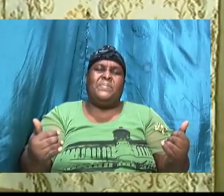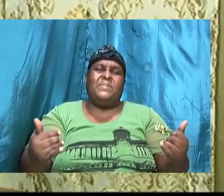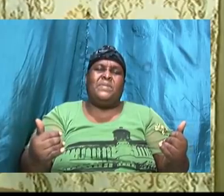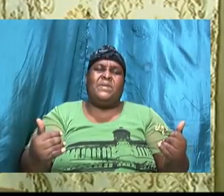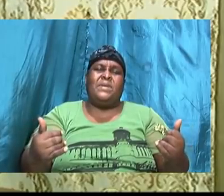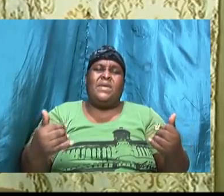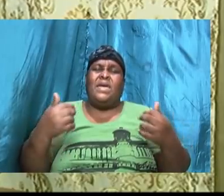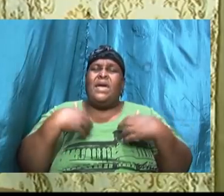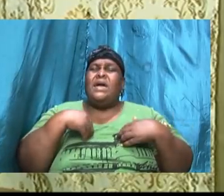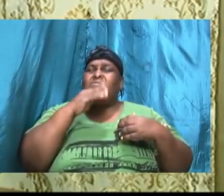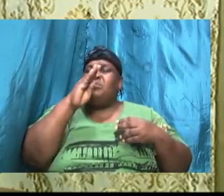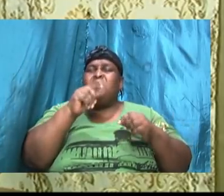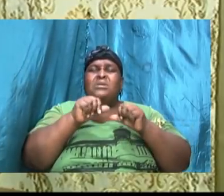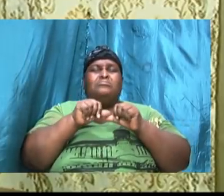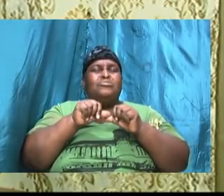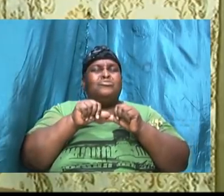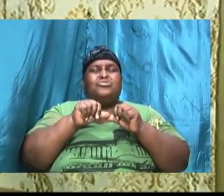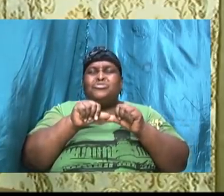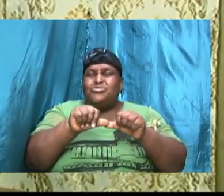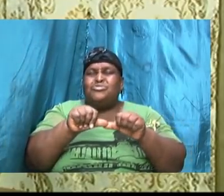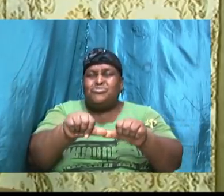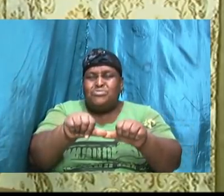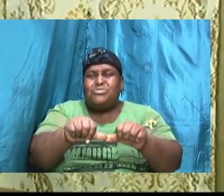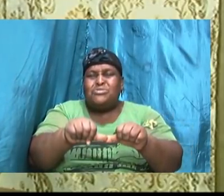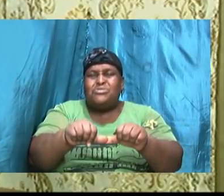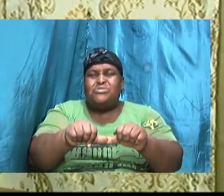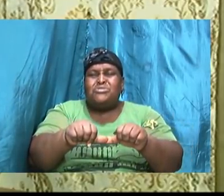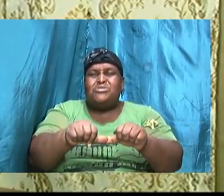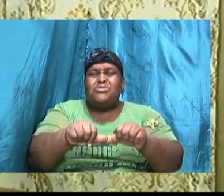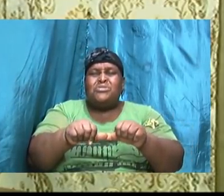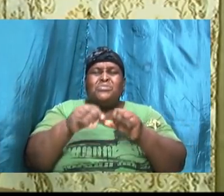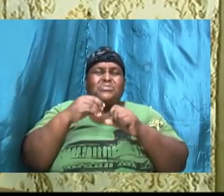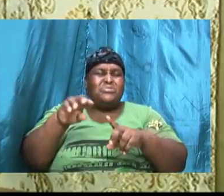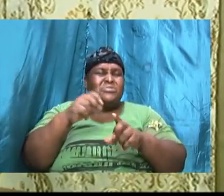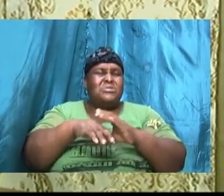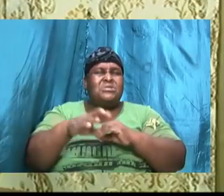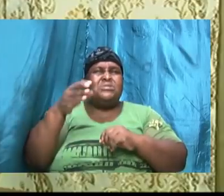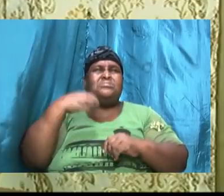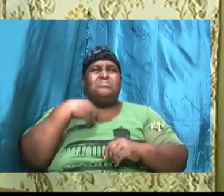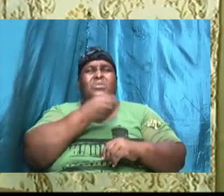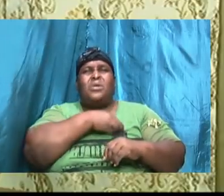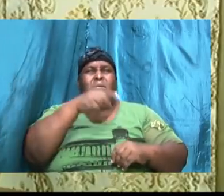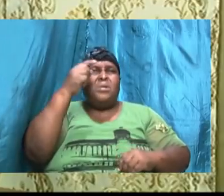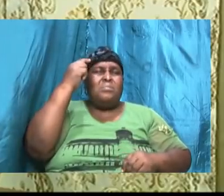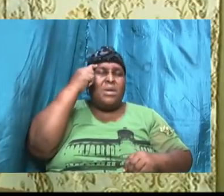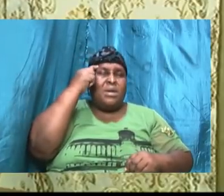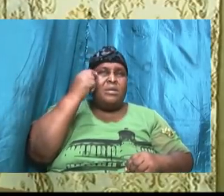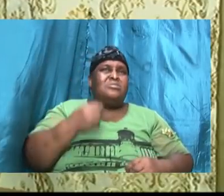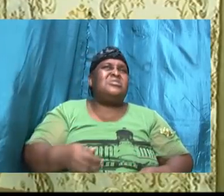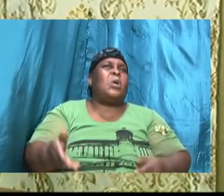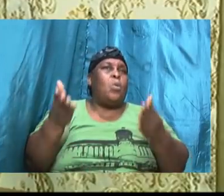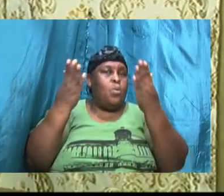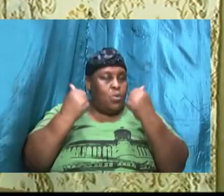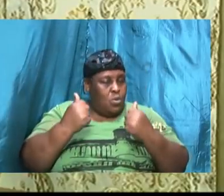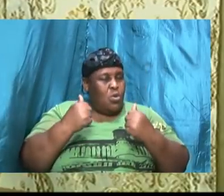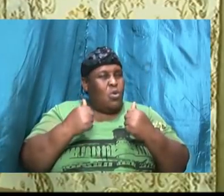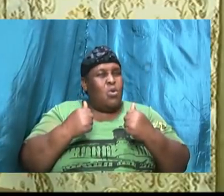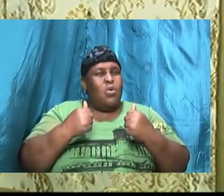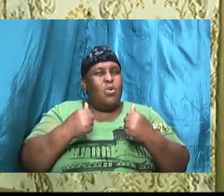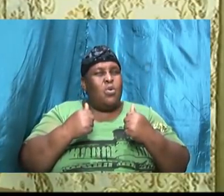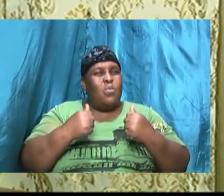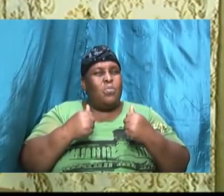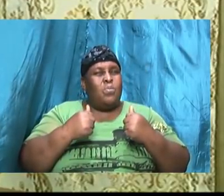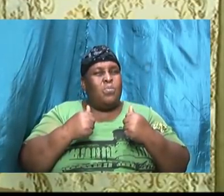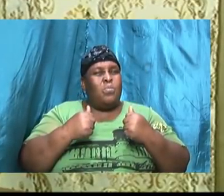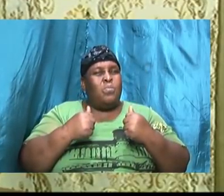determined, have got to be resolute in our minds that comes what may, we are going to rely